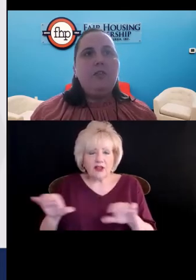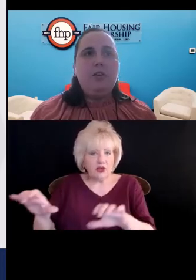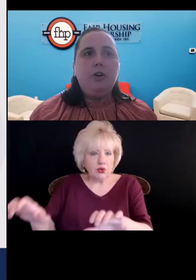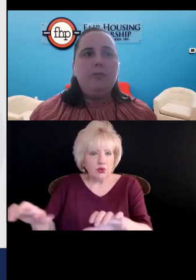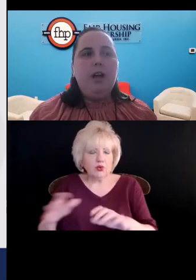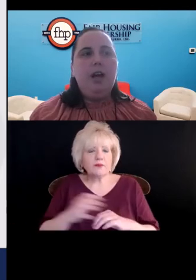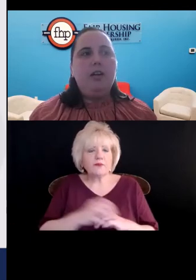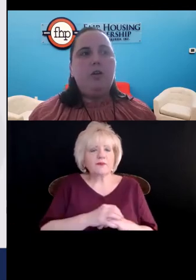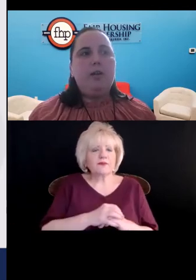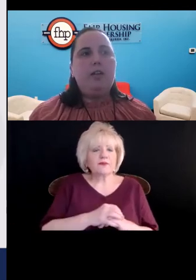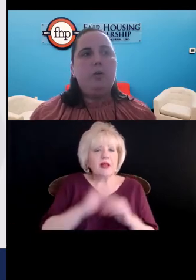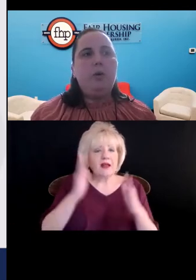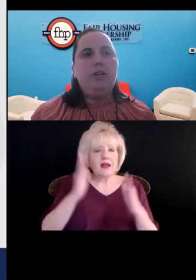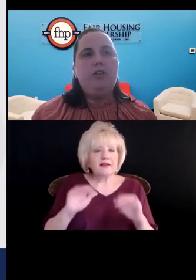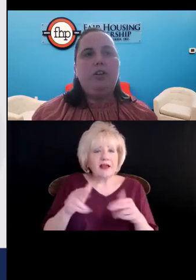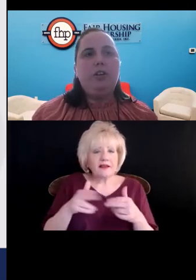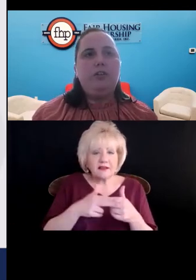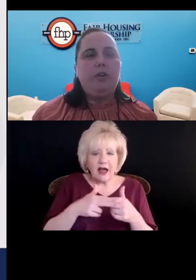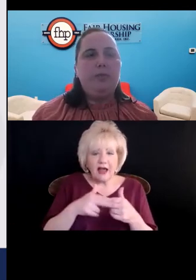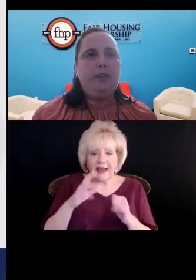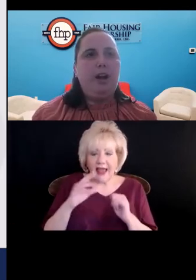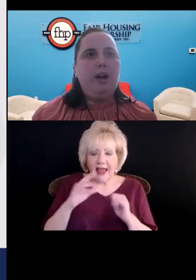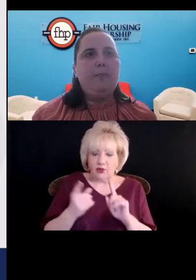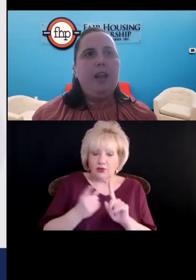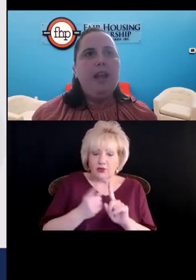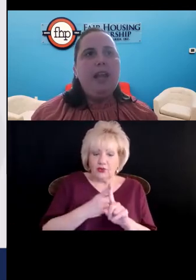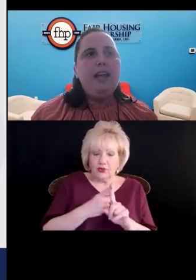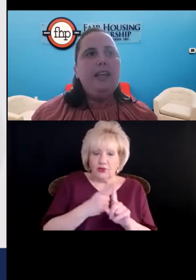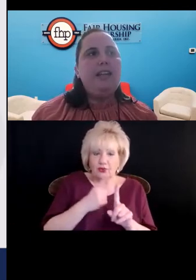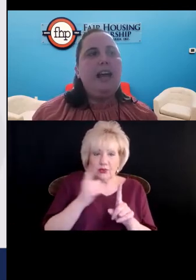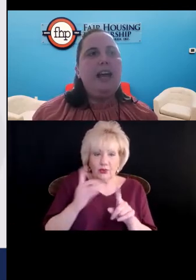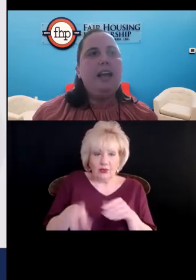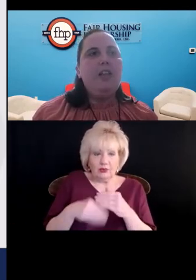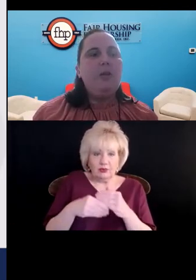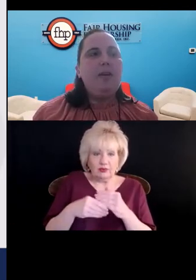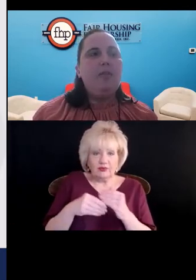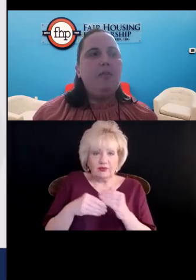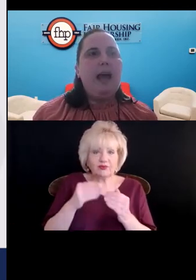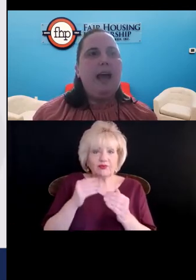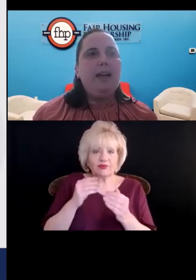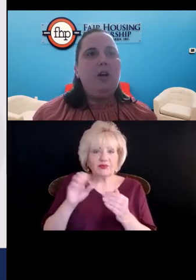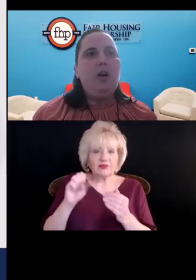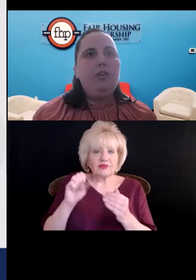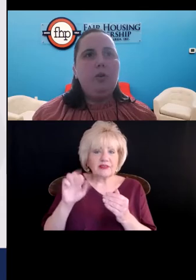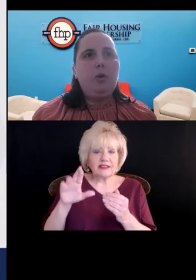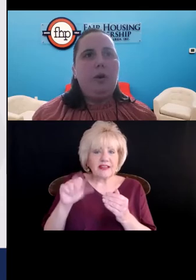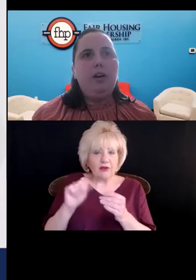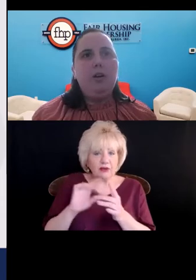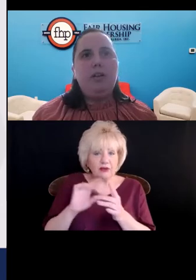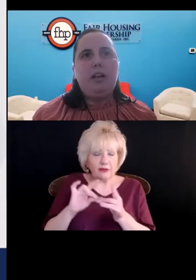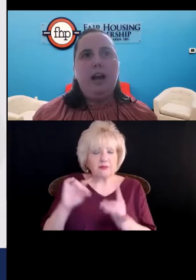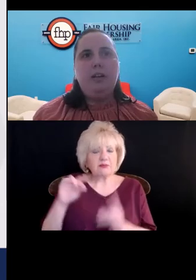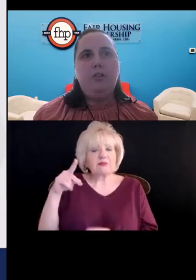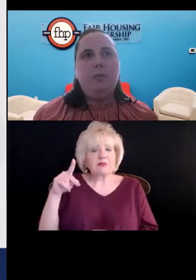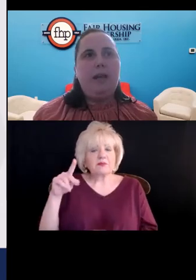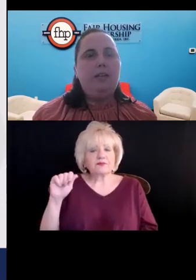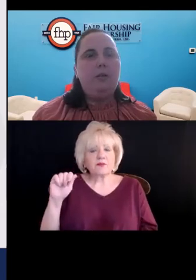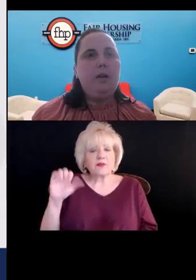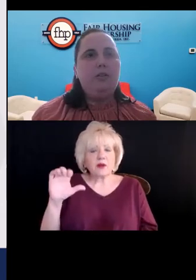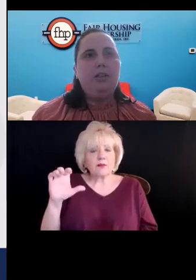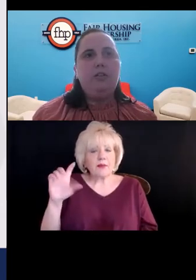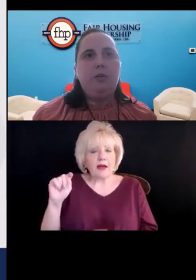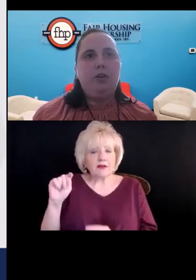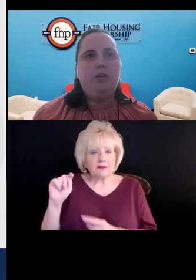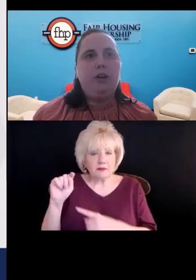And further, to speak to what you just heard from Sarah, is that the packet also required it was signed under the